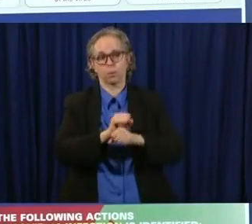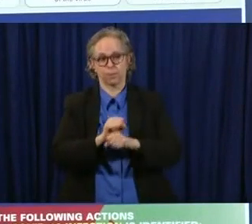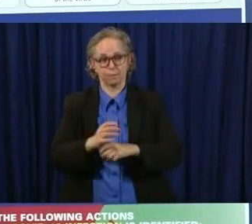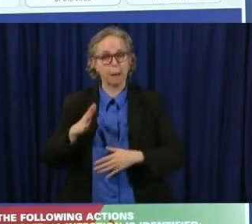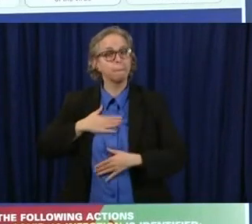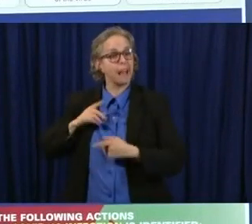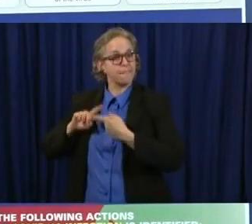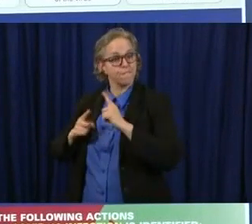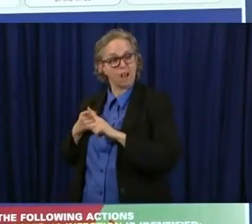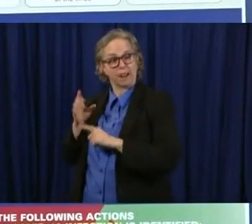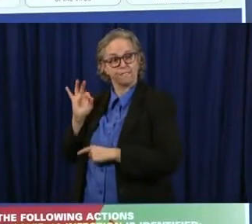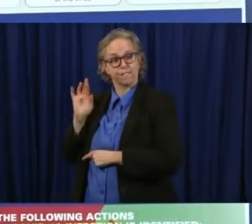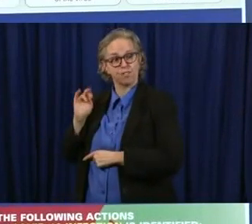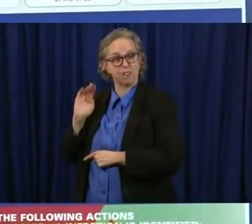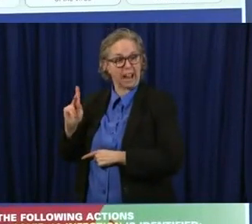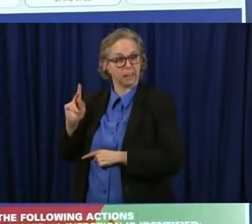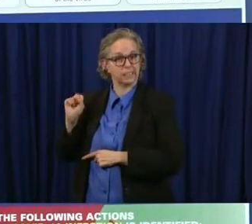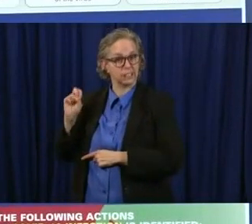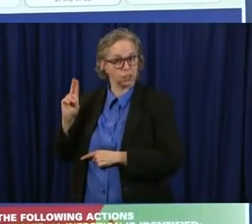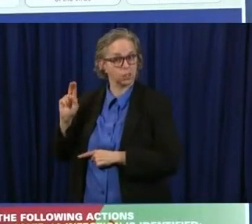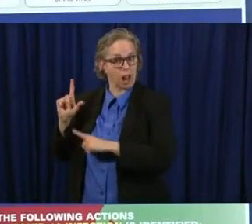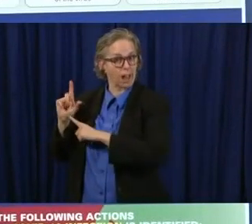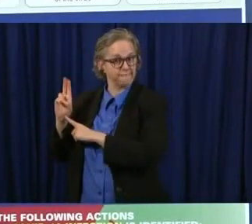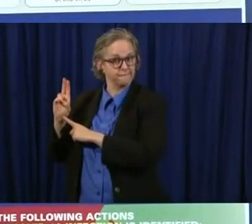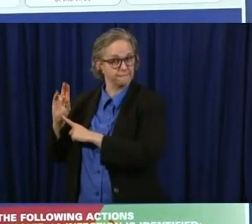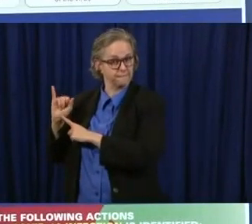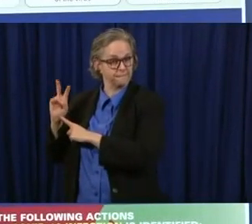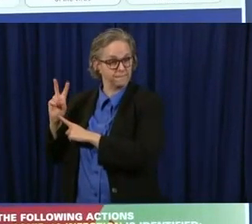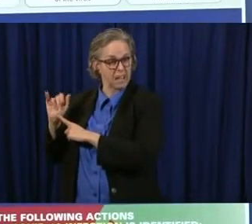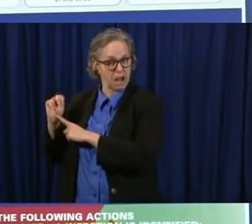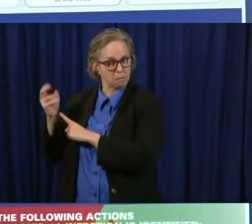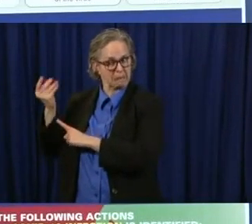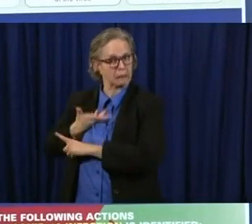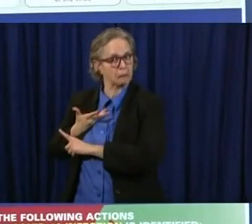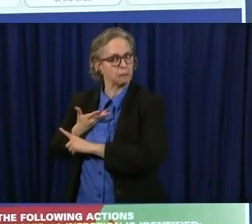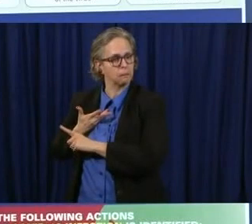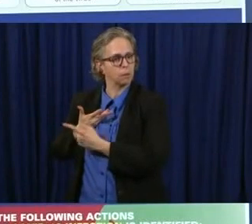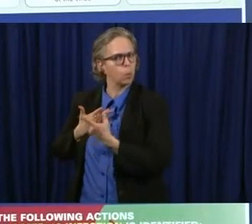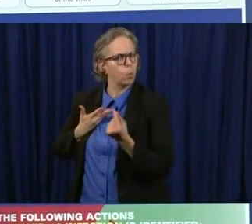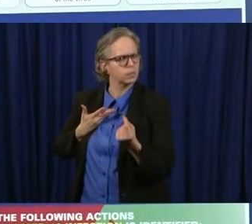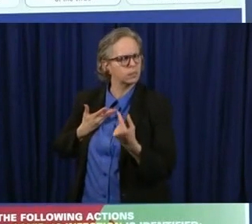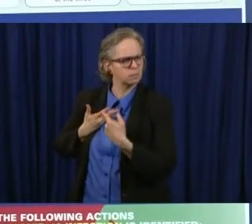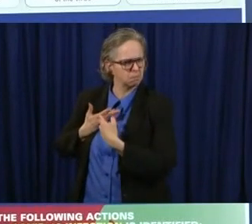when i was talking to him on the phone he says this idea that getting people back to work and